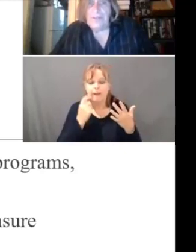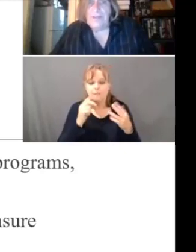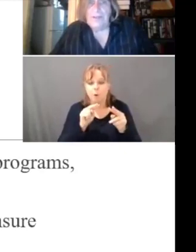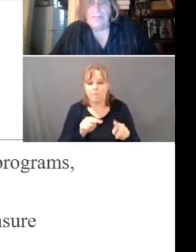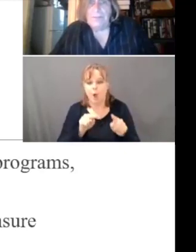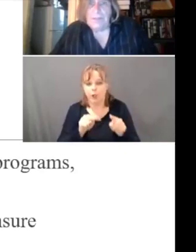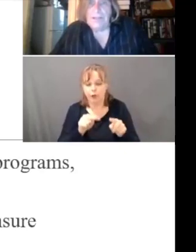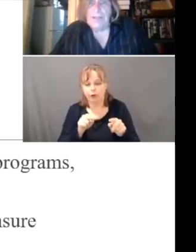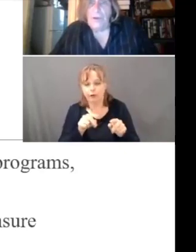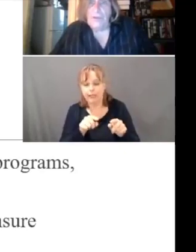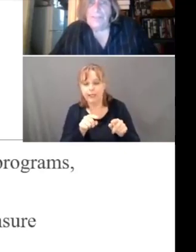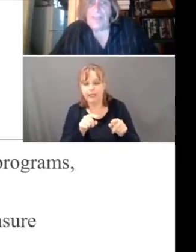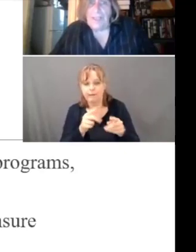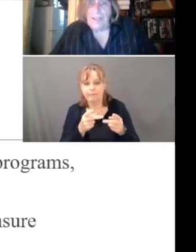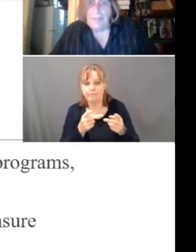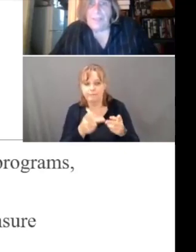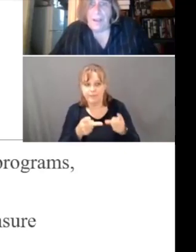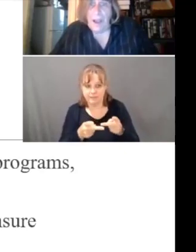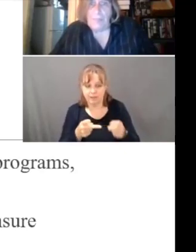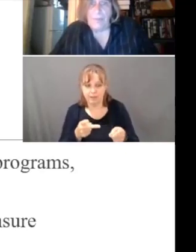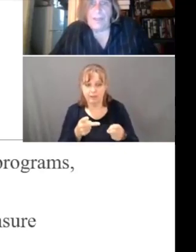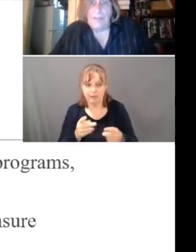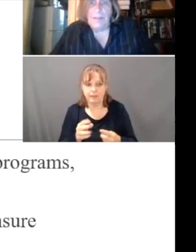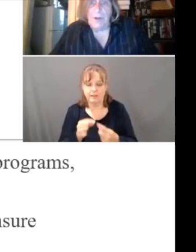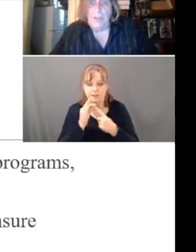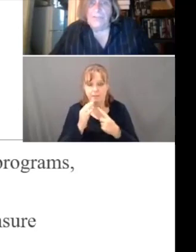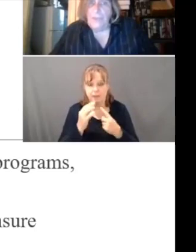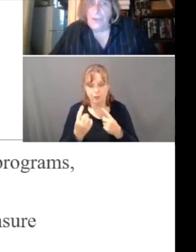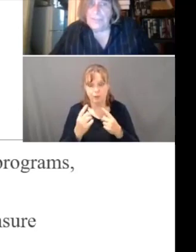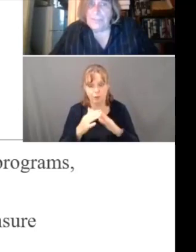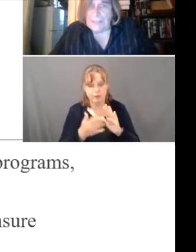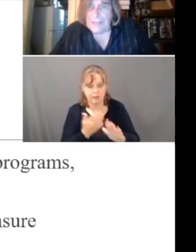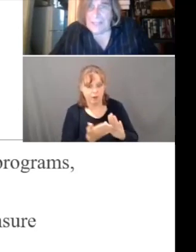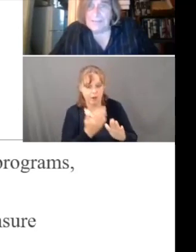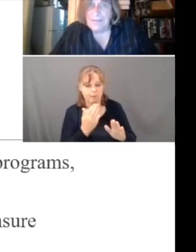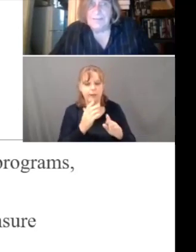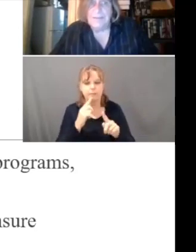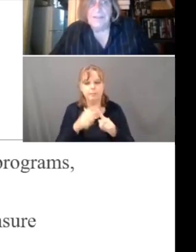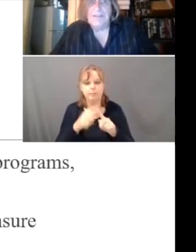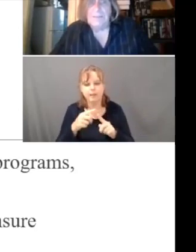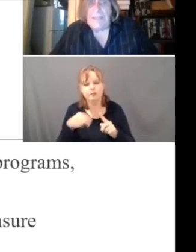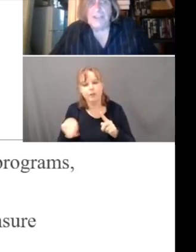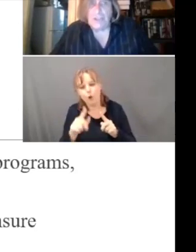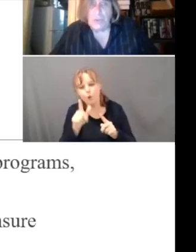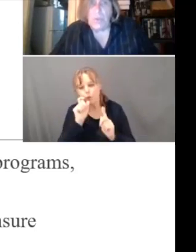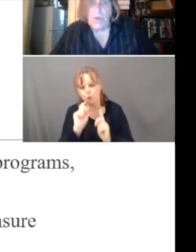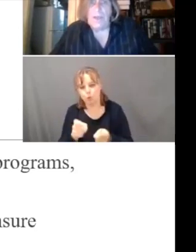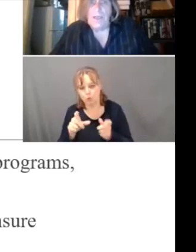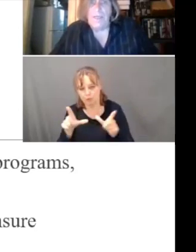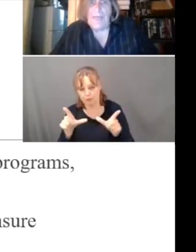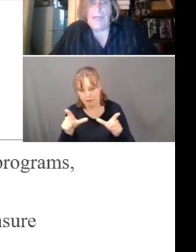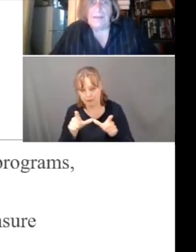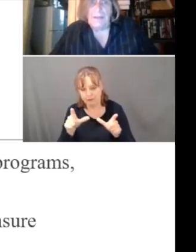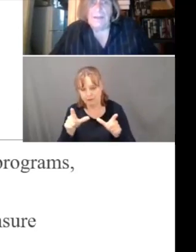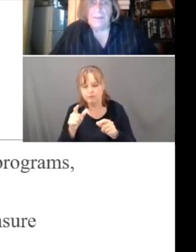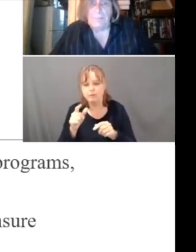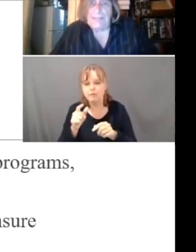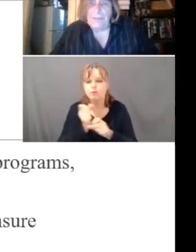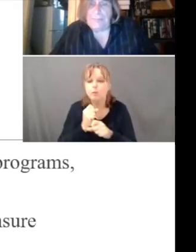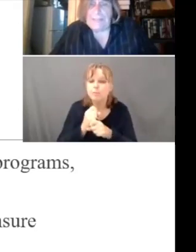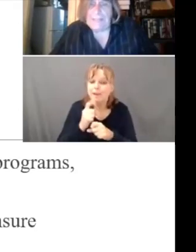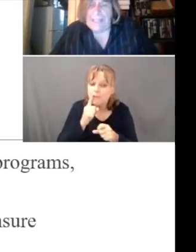the facilities, particularly those that they operate, but also those that they license to make sure that